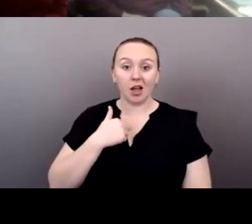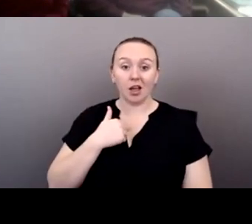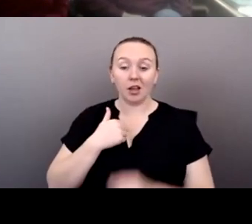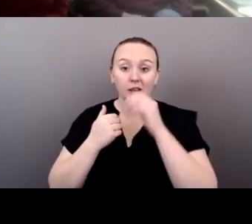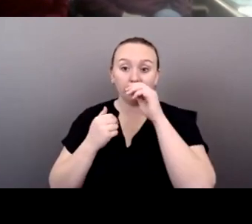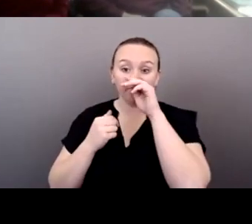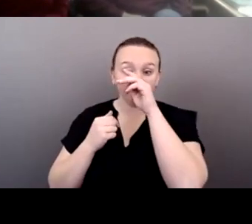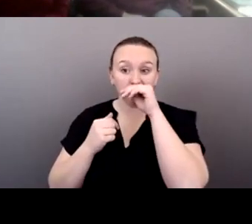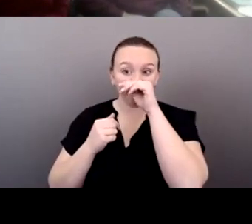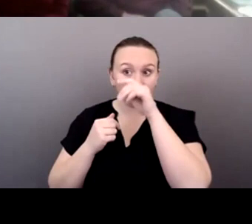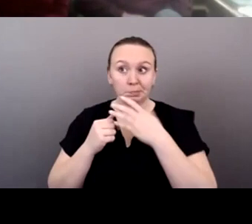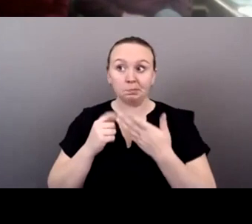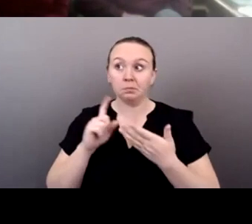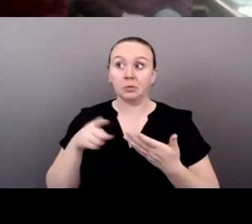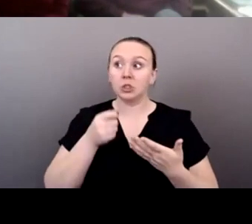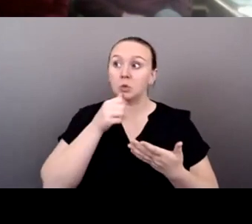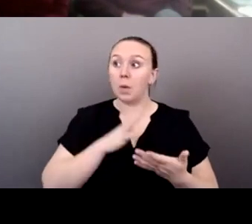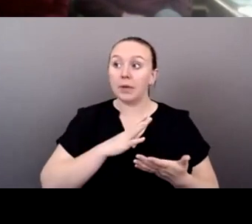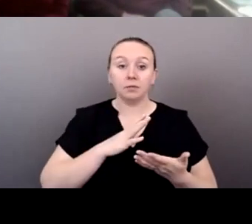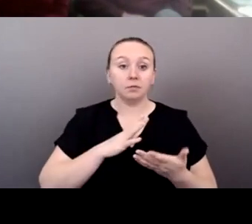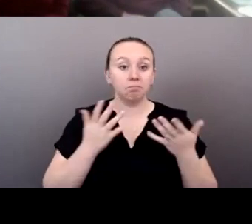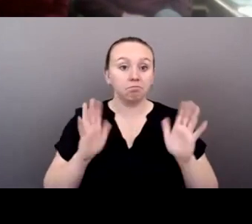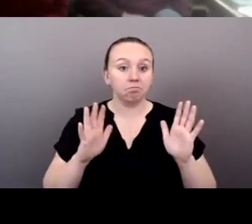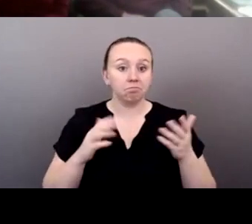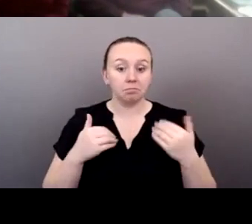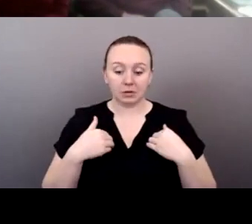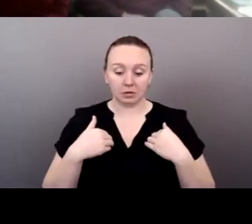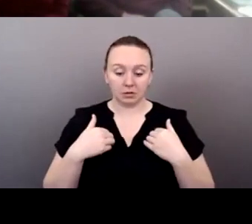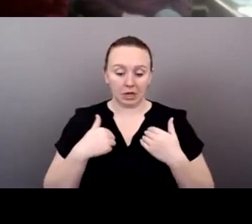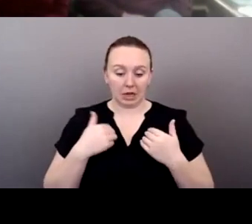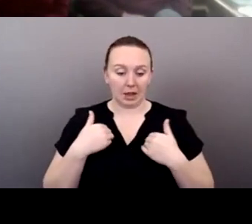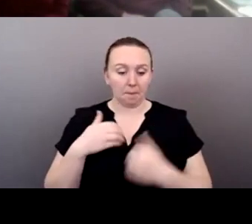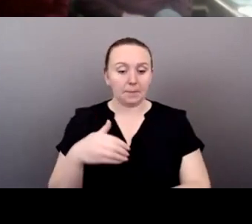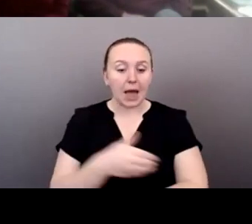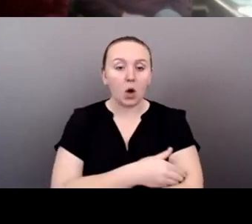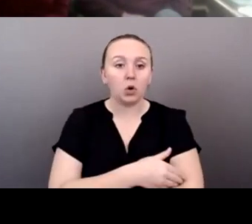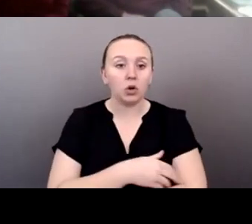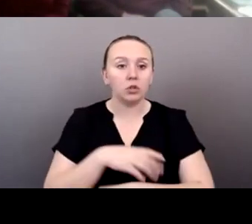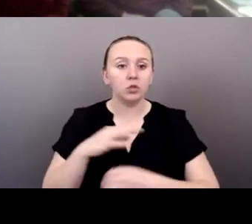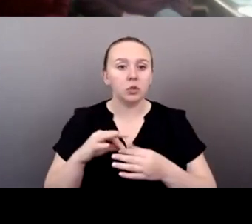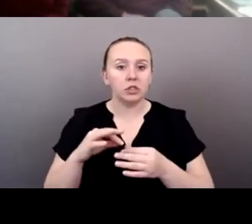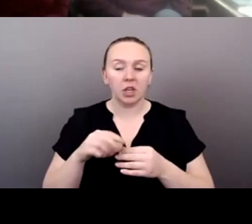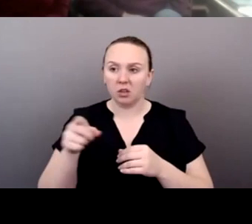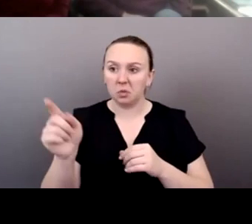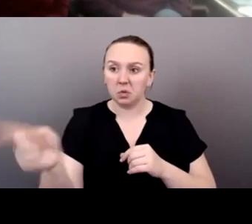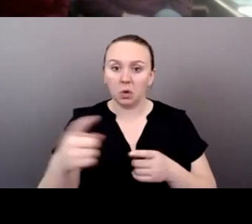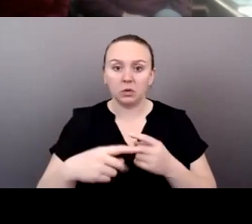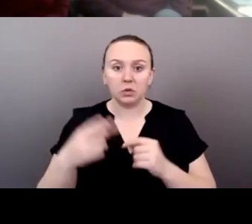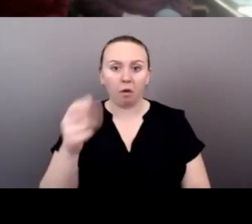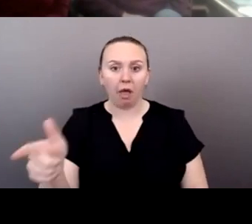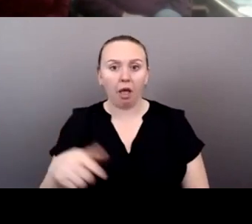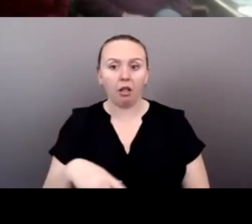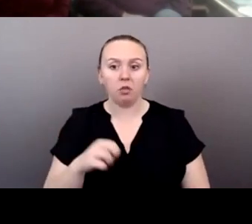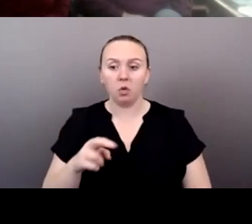a woman. And then I had no power to say that a person goes to hell or a person